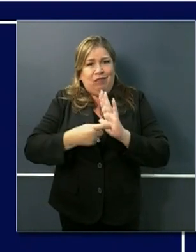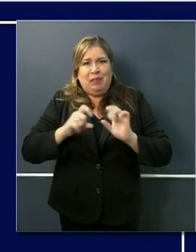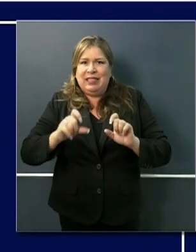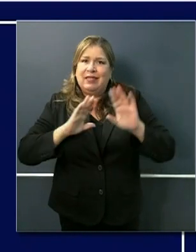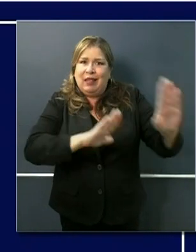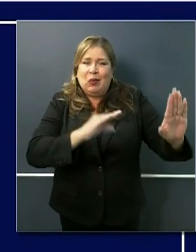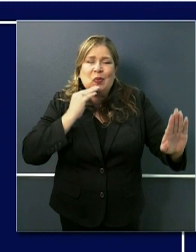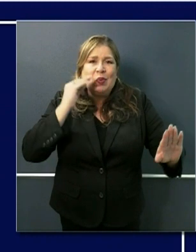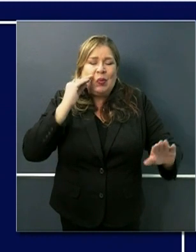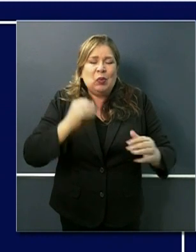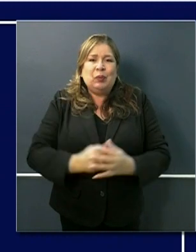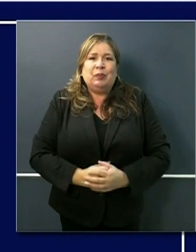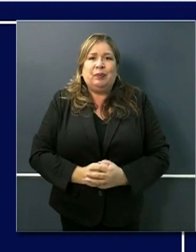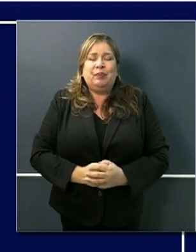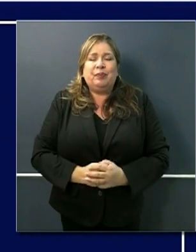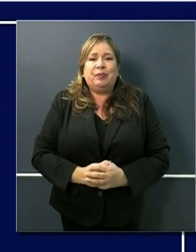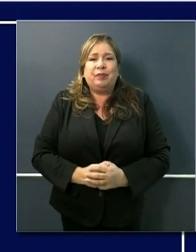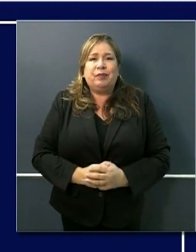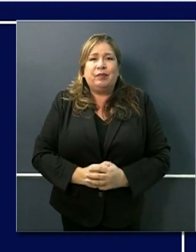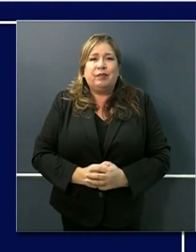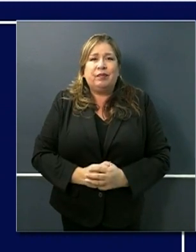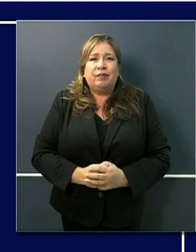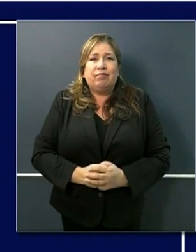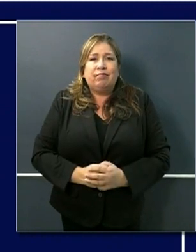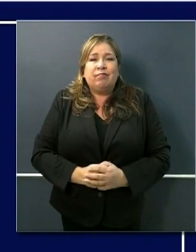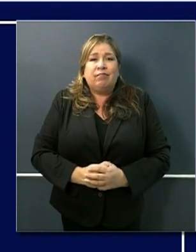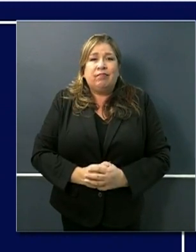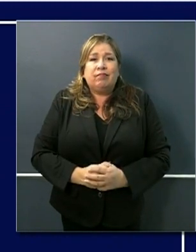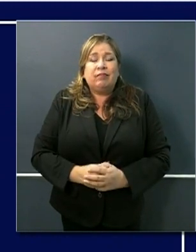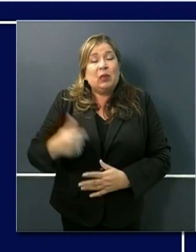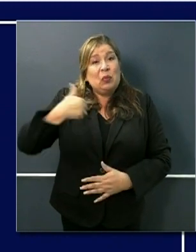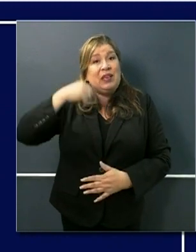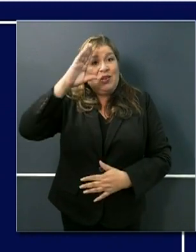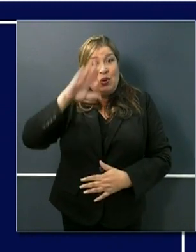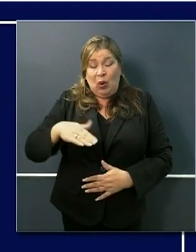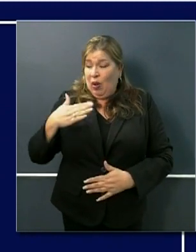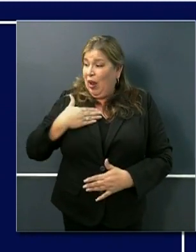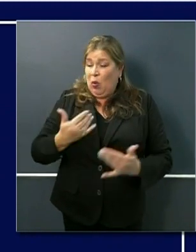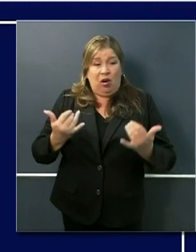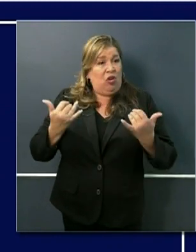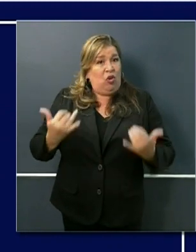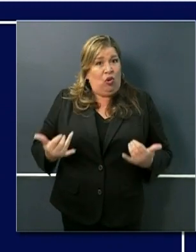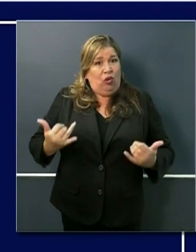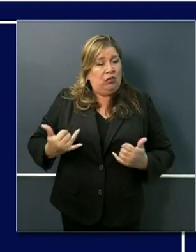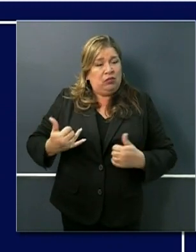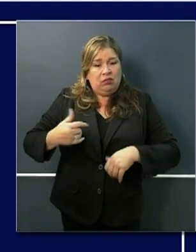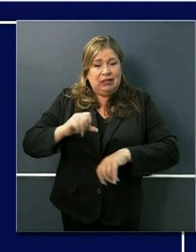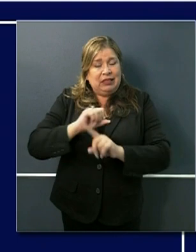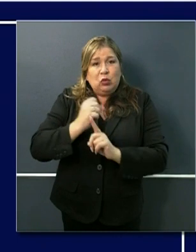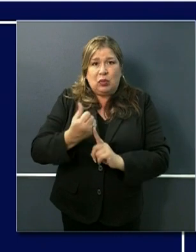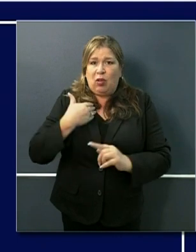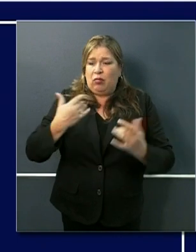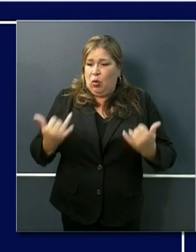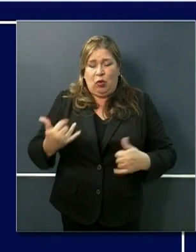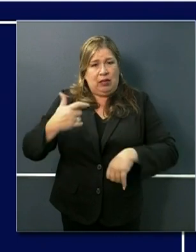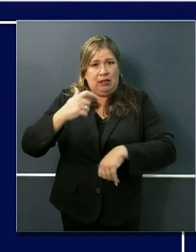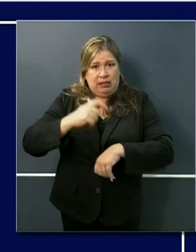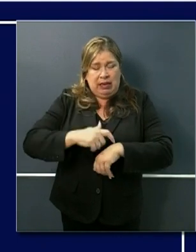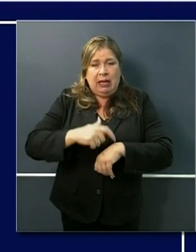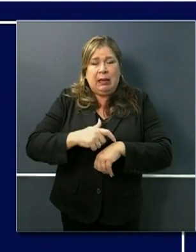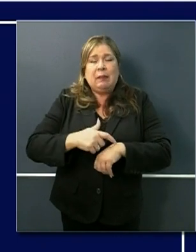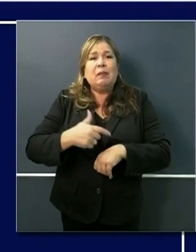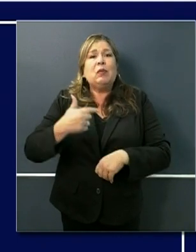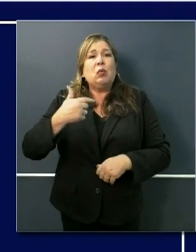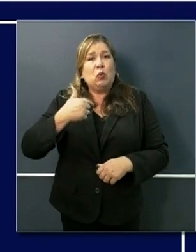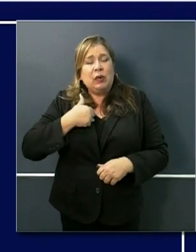this is because we know particularly that where we are now while exceedingly important and it's why we are on this curve and why we have the